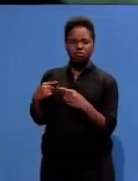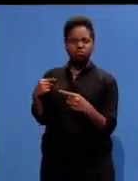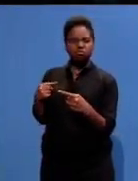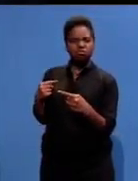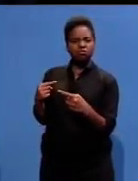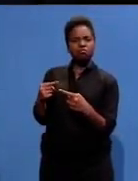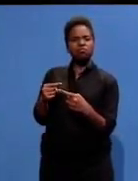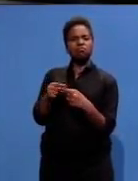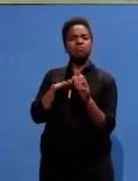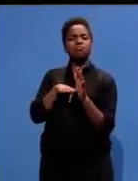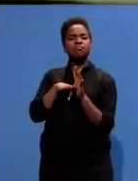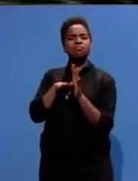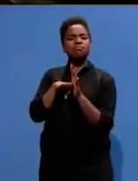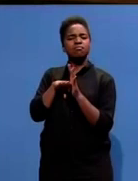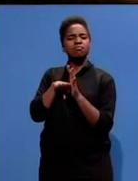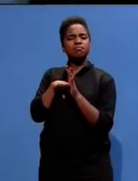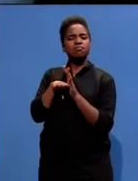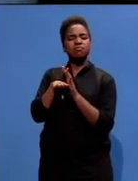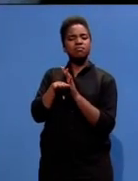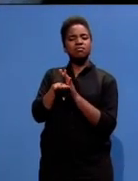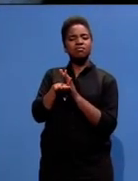time, everybody got the same clothing.